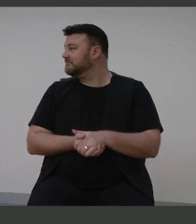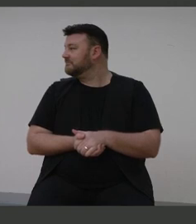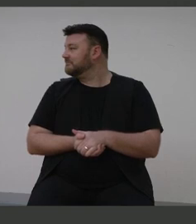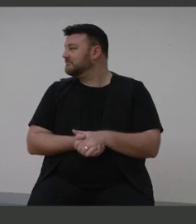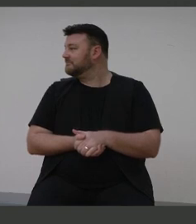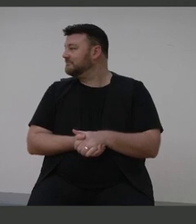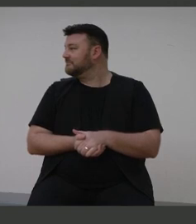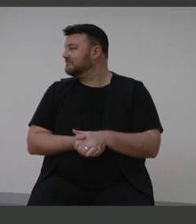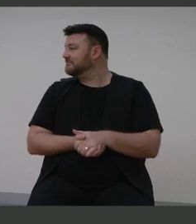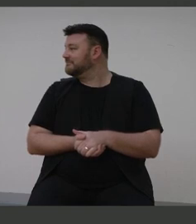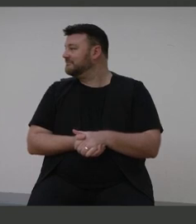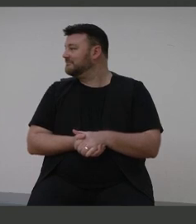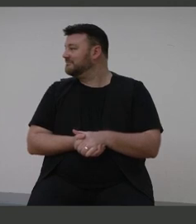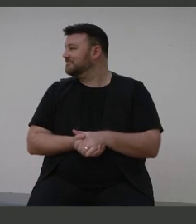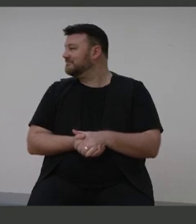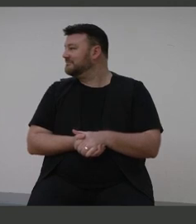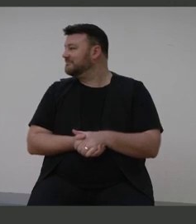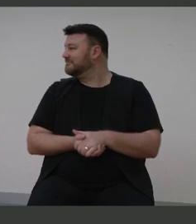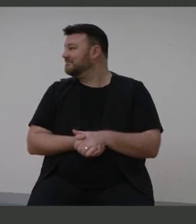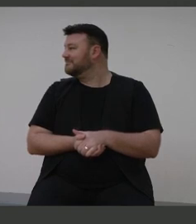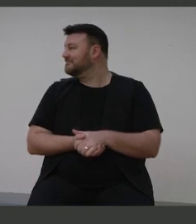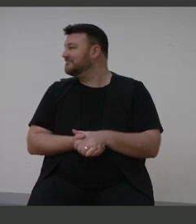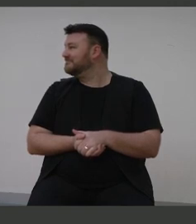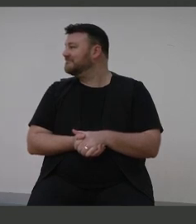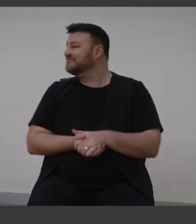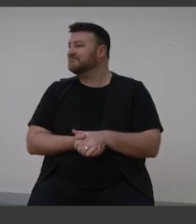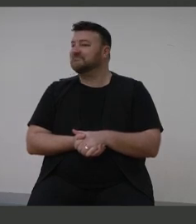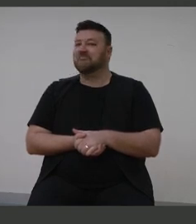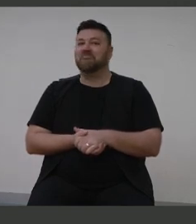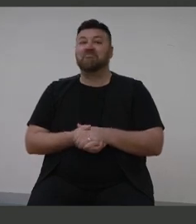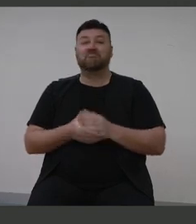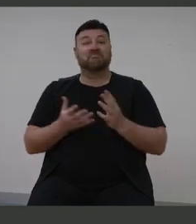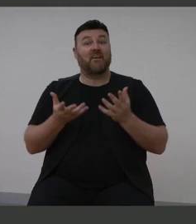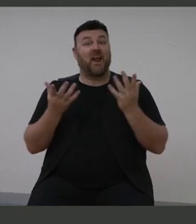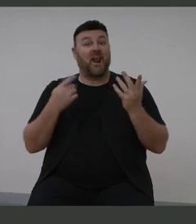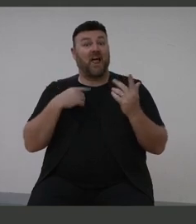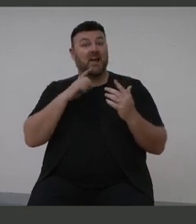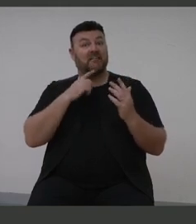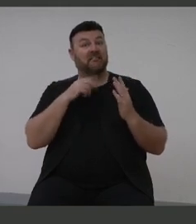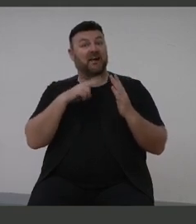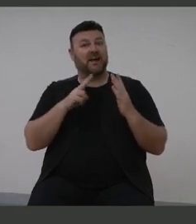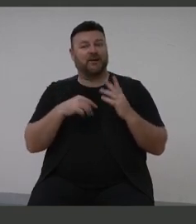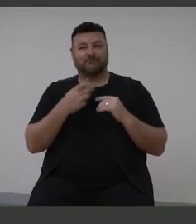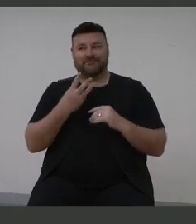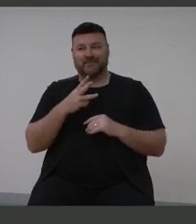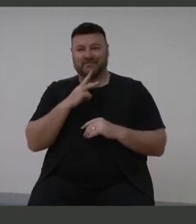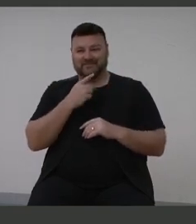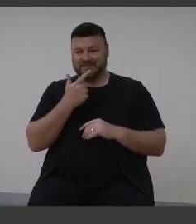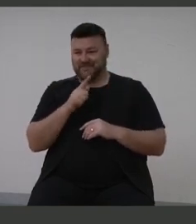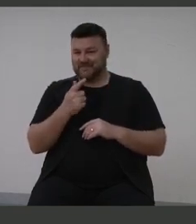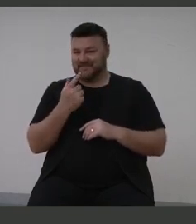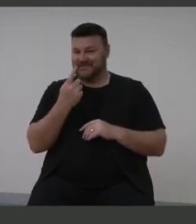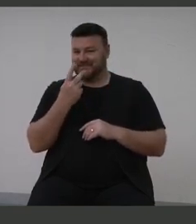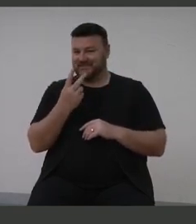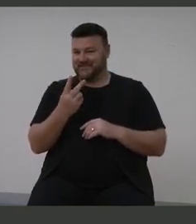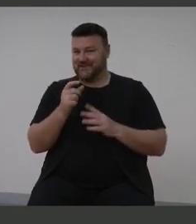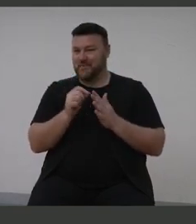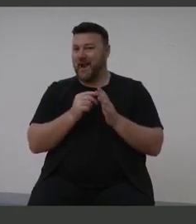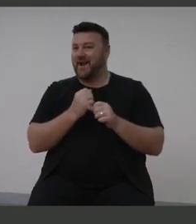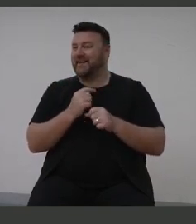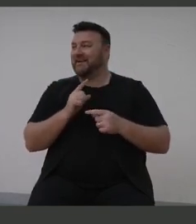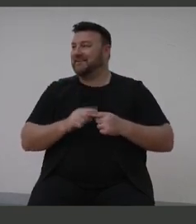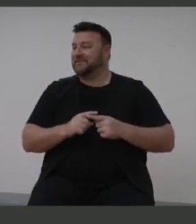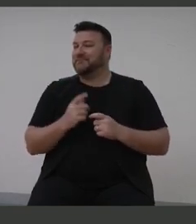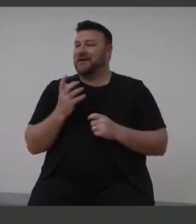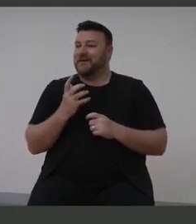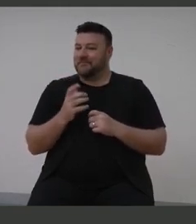We, thank you, we will, this lady is like reading a whole, I think, 272 pages. We have an executive copy that will